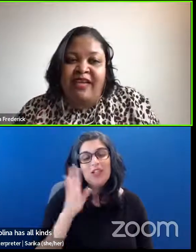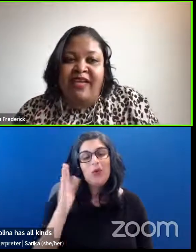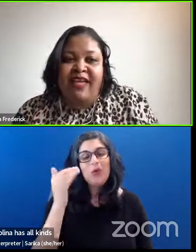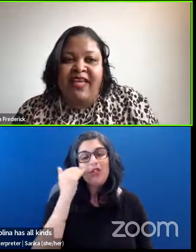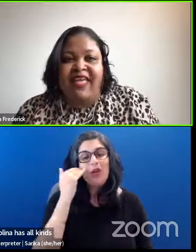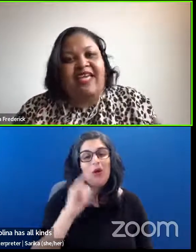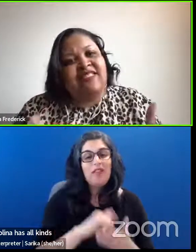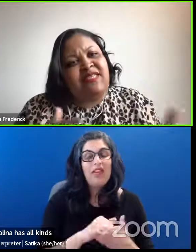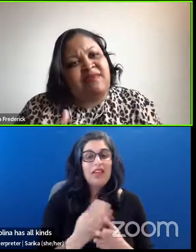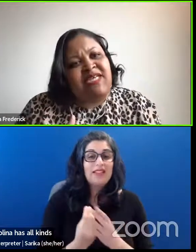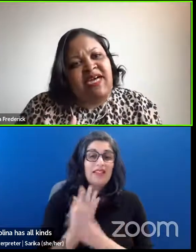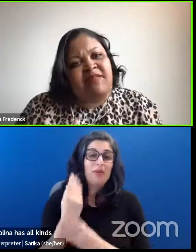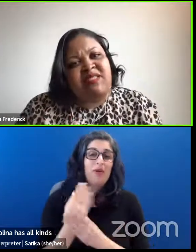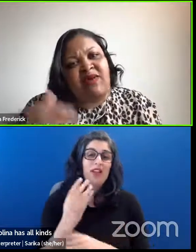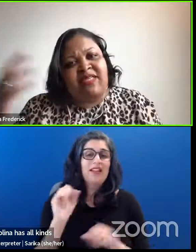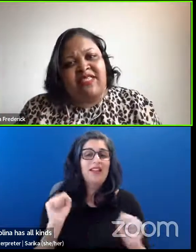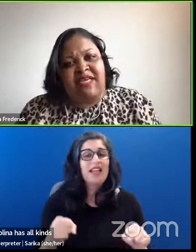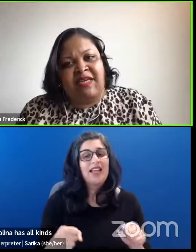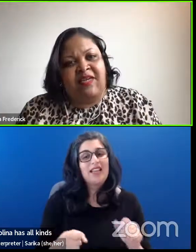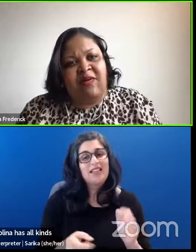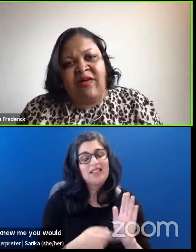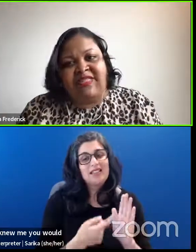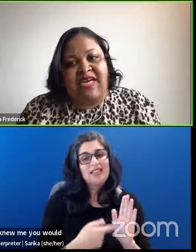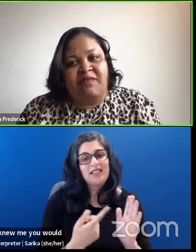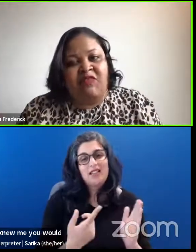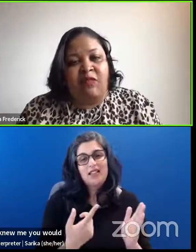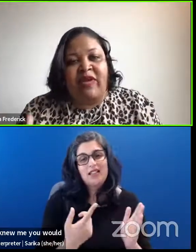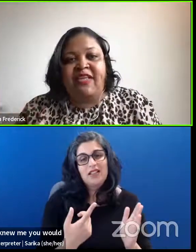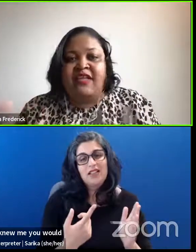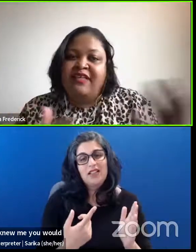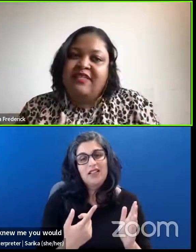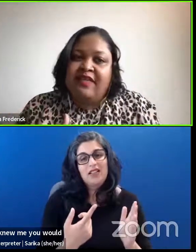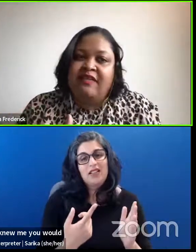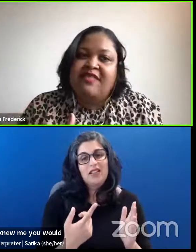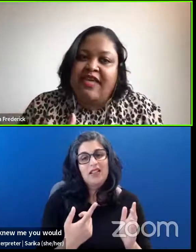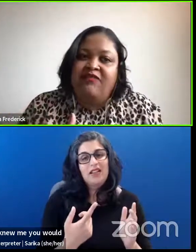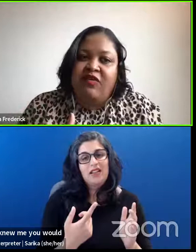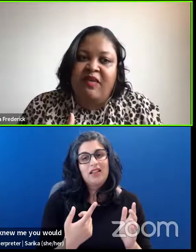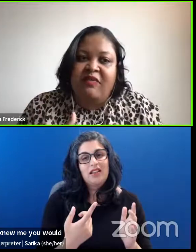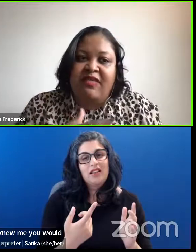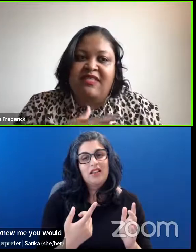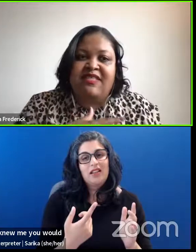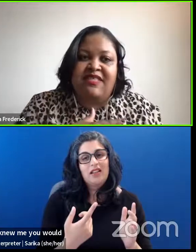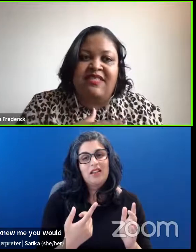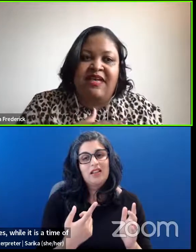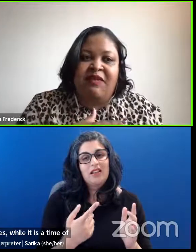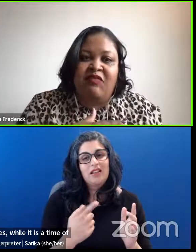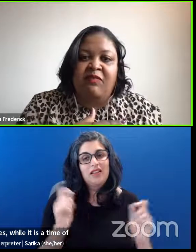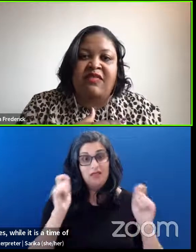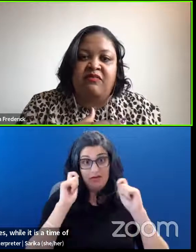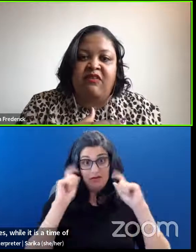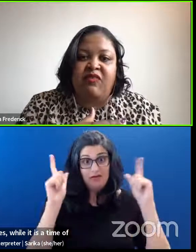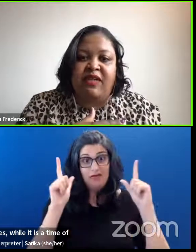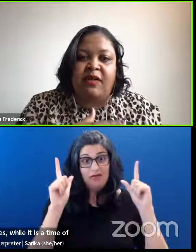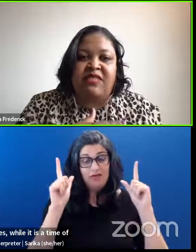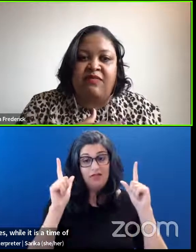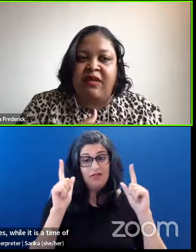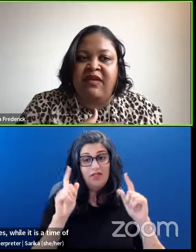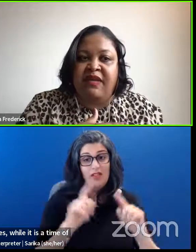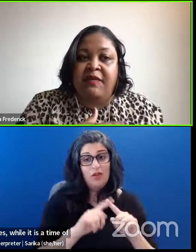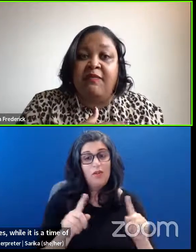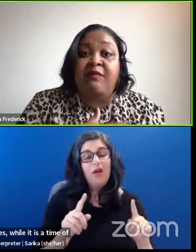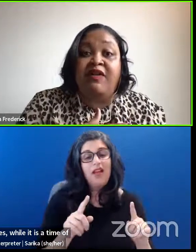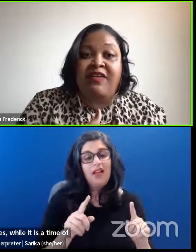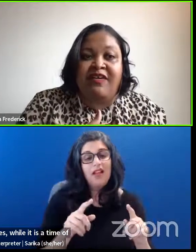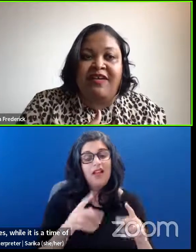spring can sometimes, while it's, you know, a time of awakening, it's kind of sad for me because it's the time that reminds me of when I lost